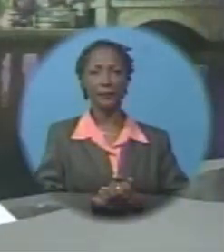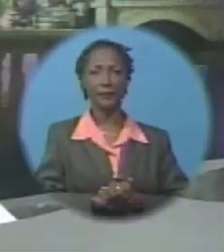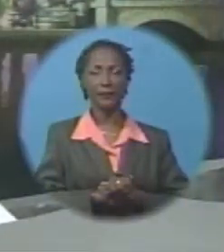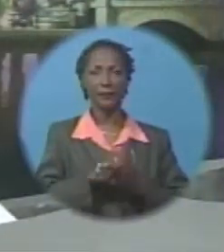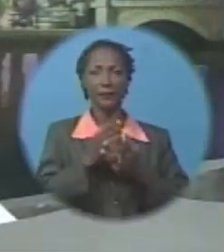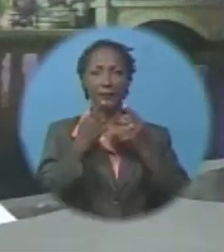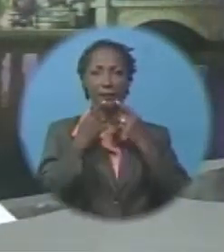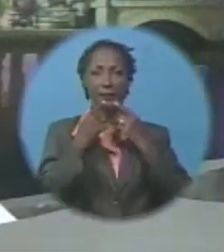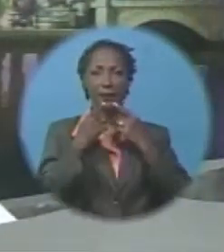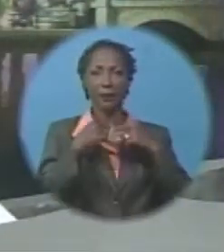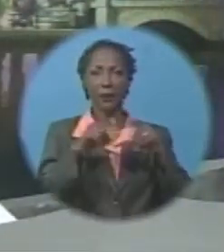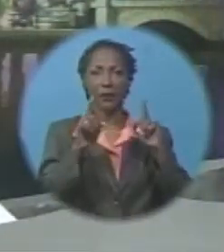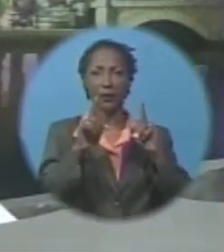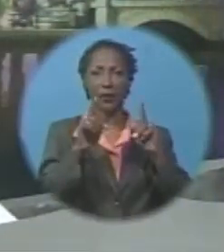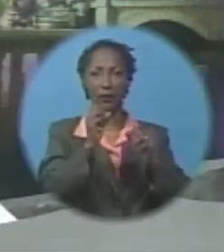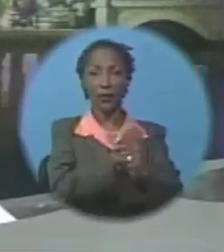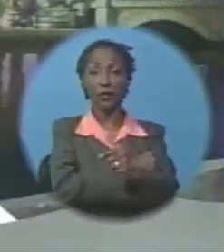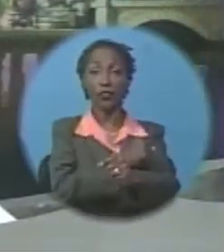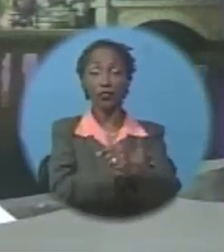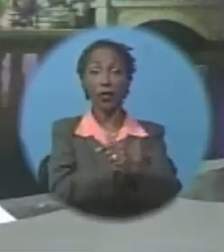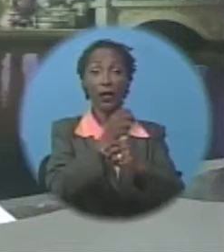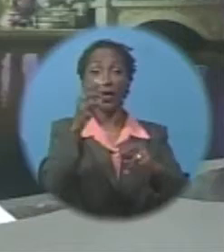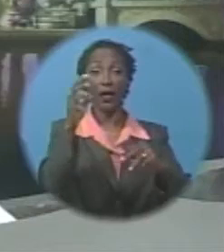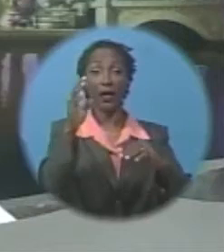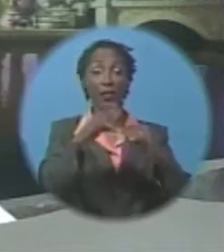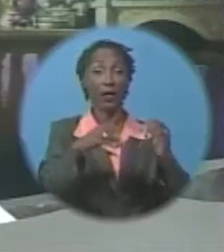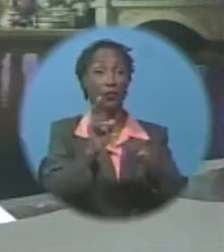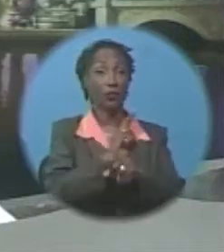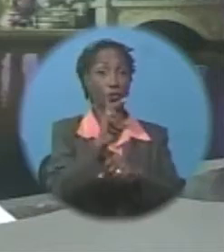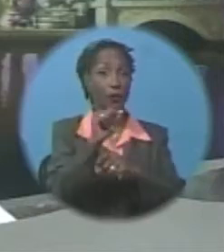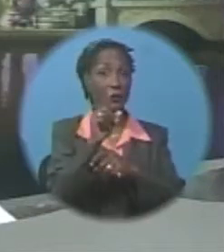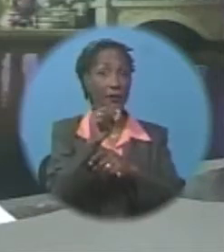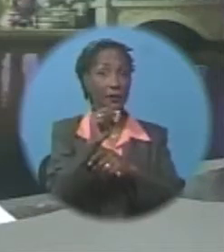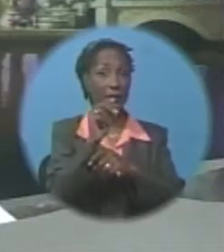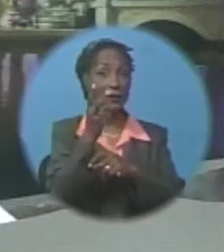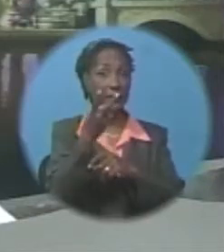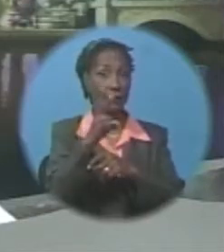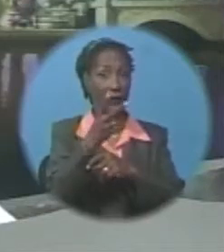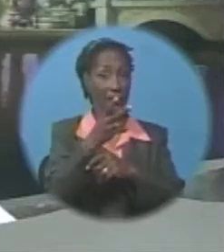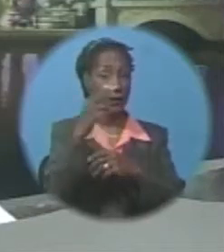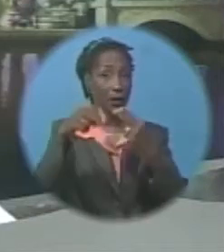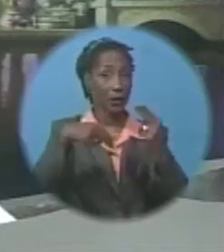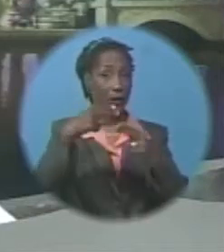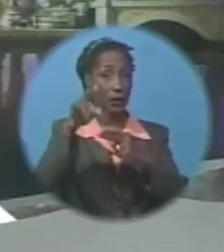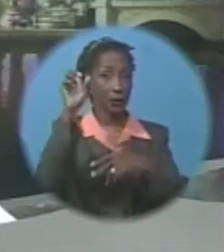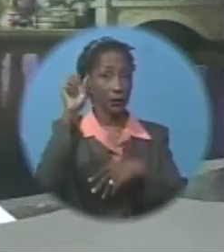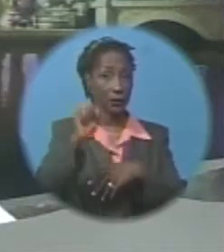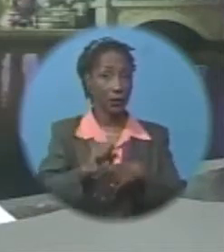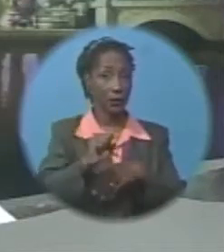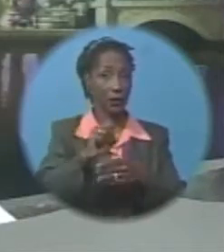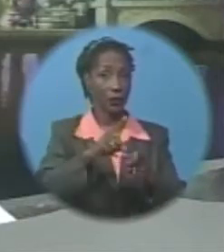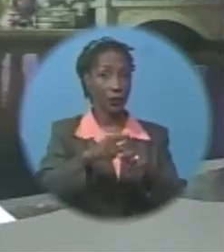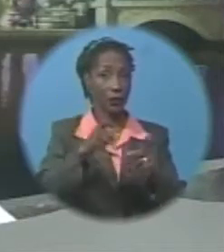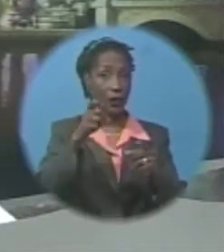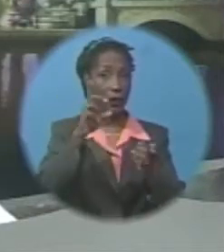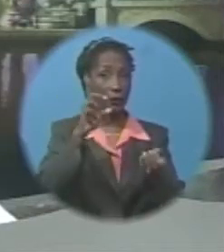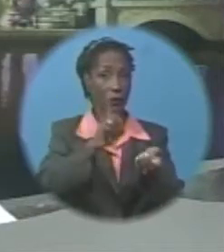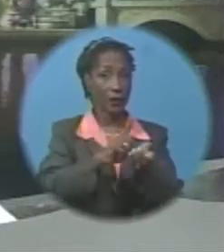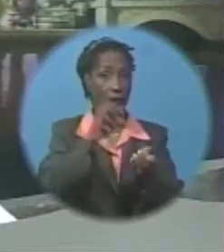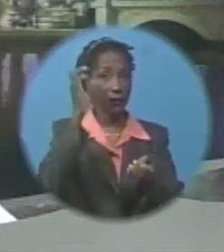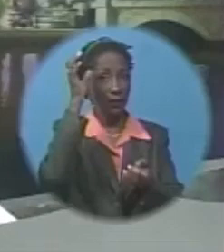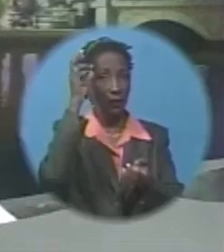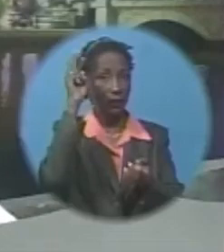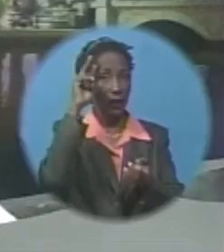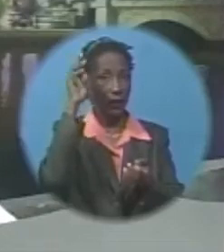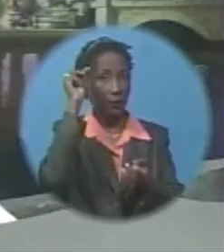Predictions of a stronger than usual 2017 hurricane season. It's coming from climatologist Dr. Cedric Van Mierbeek. He